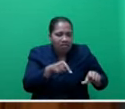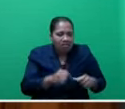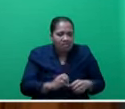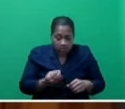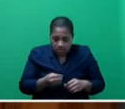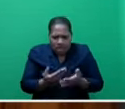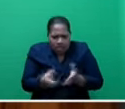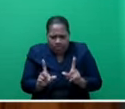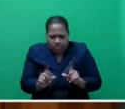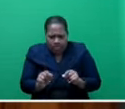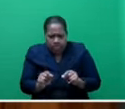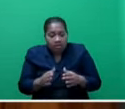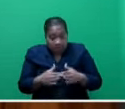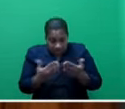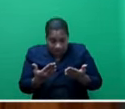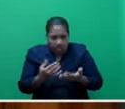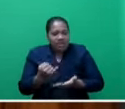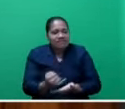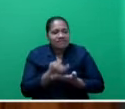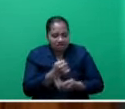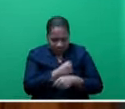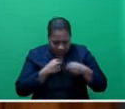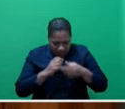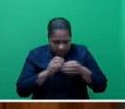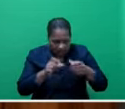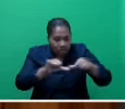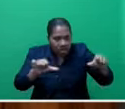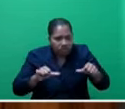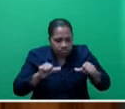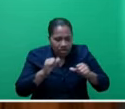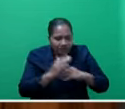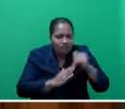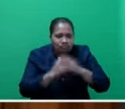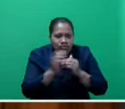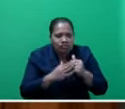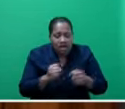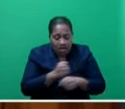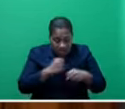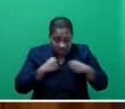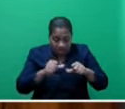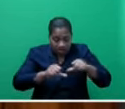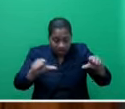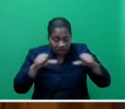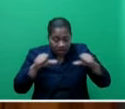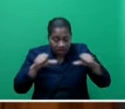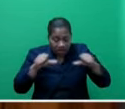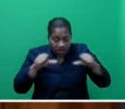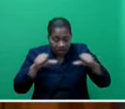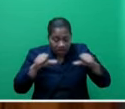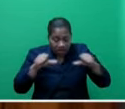redirecting our resources to investing in our agricultural infrastructure, diversifying our agricultural products, and